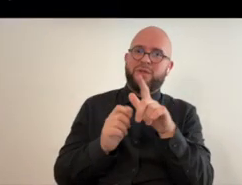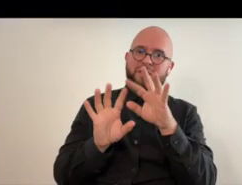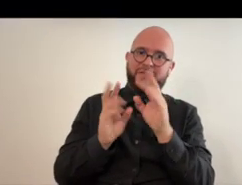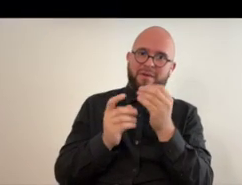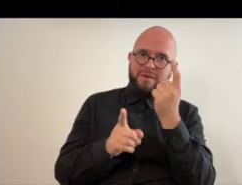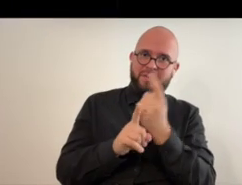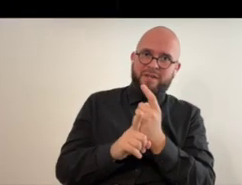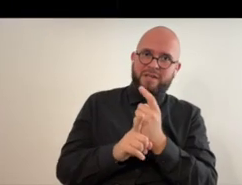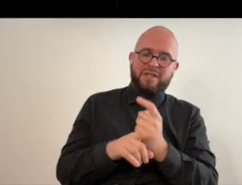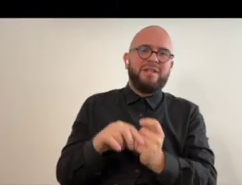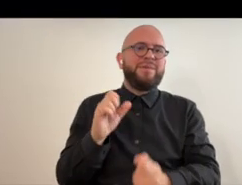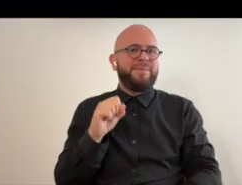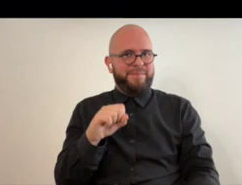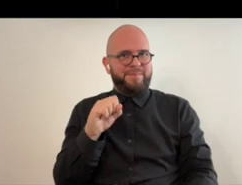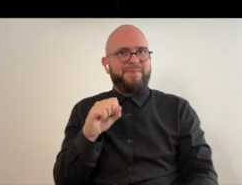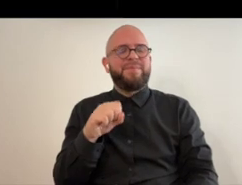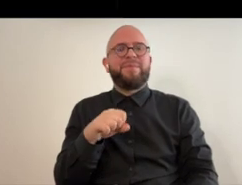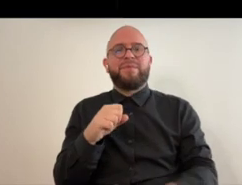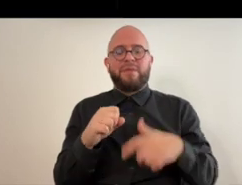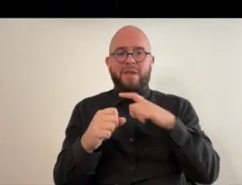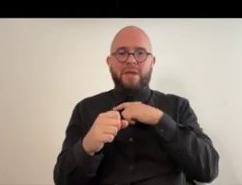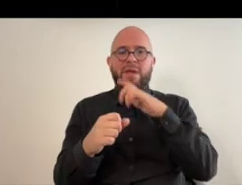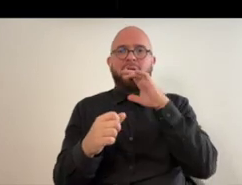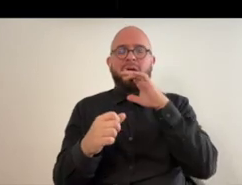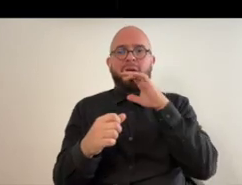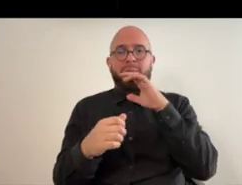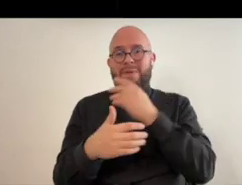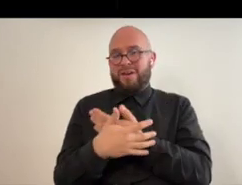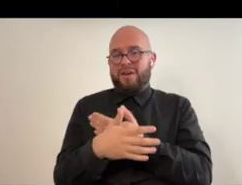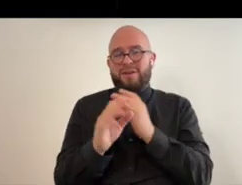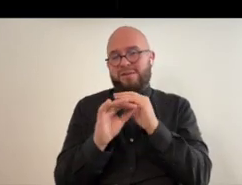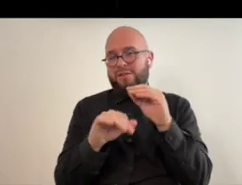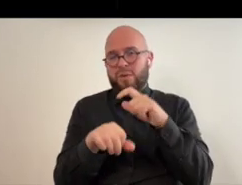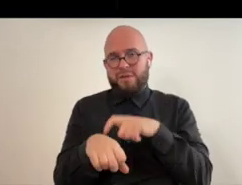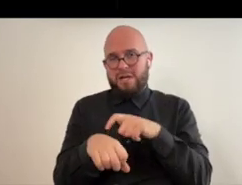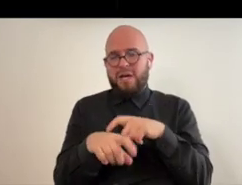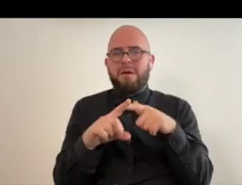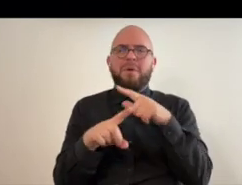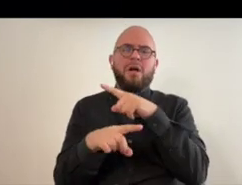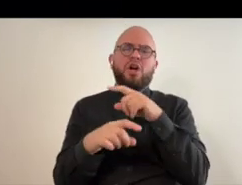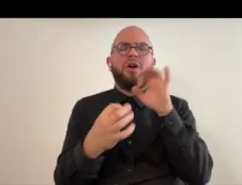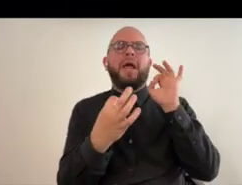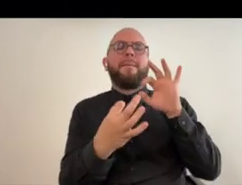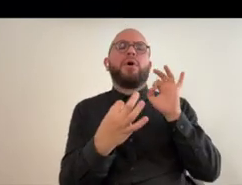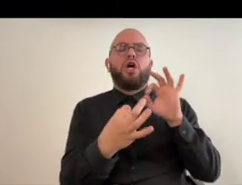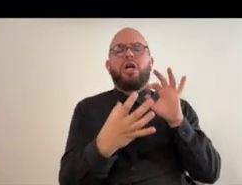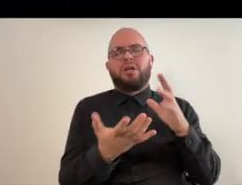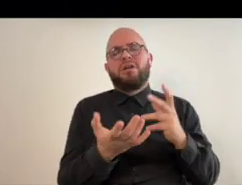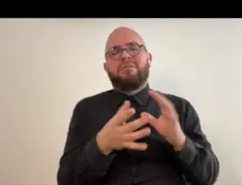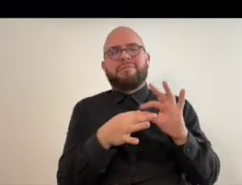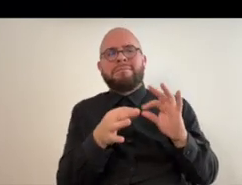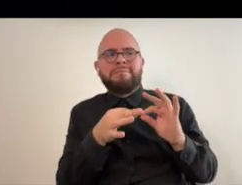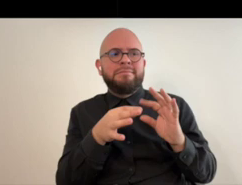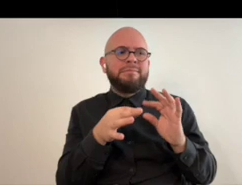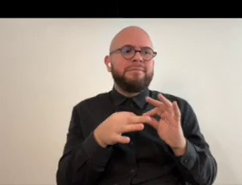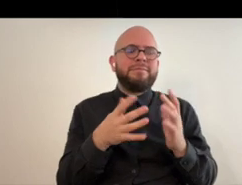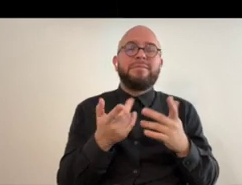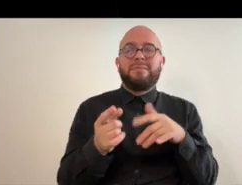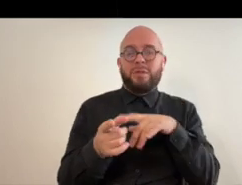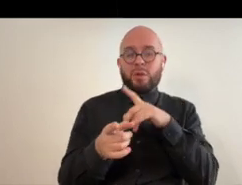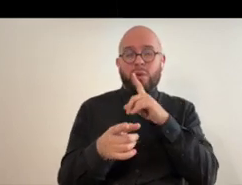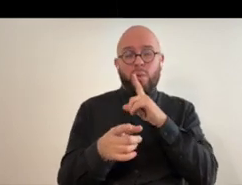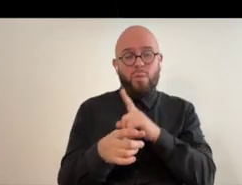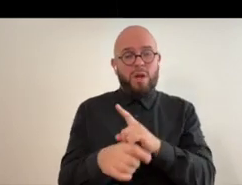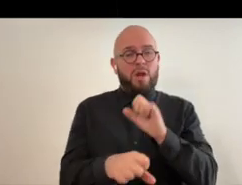you did with your family right yes um my my daughter didn't have time but she gave like input